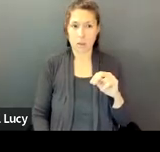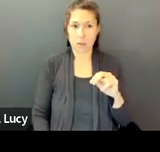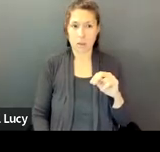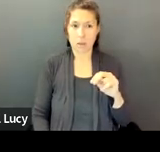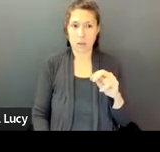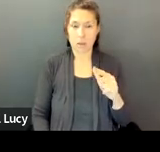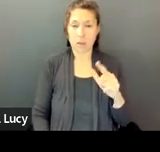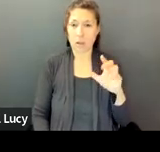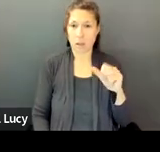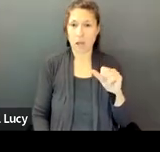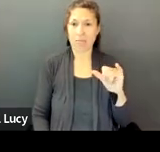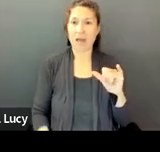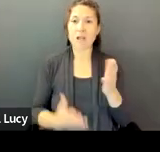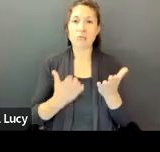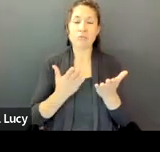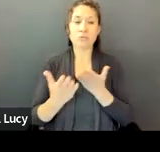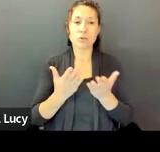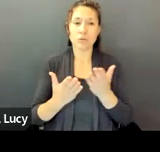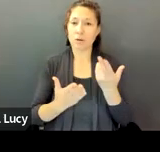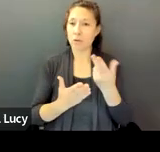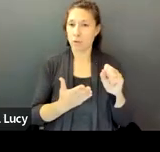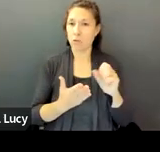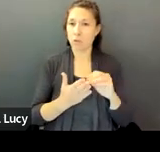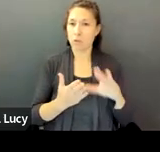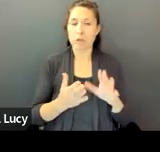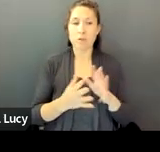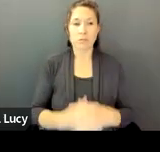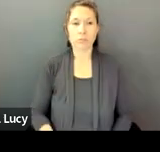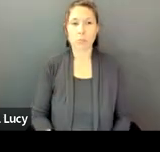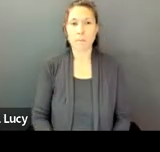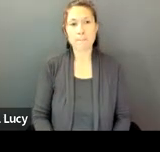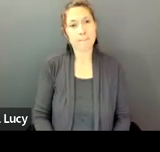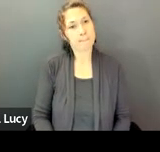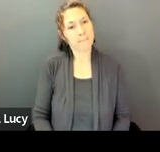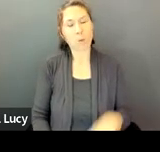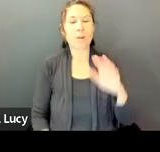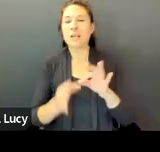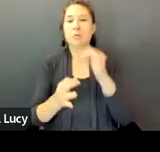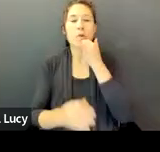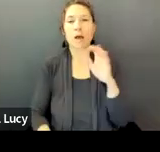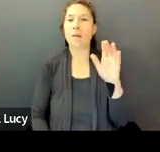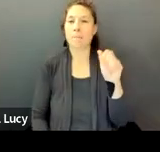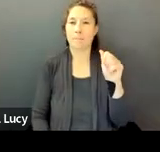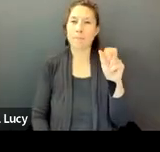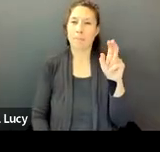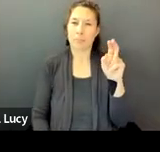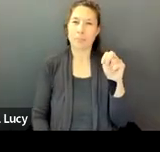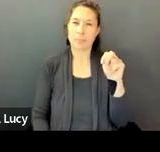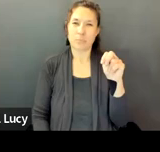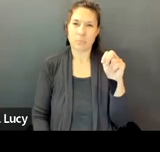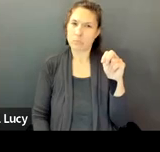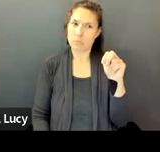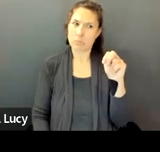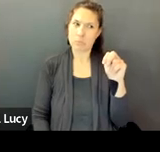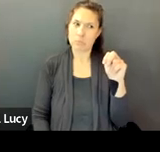Black and shades of blue represents a higher level of new of need according to the BPS building